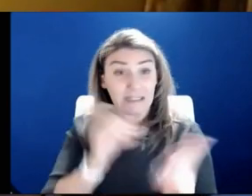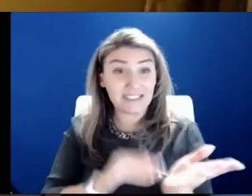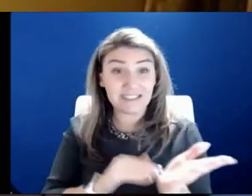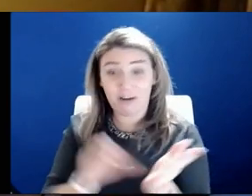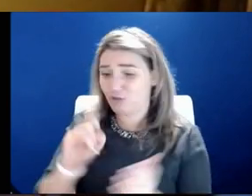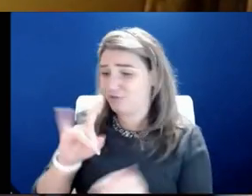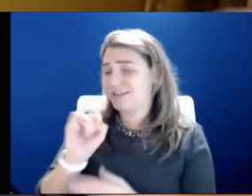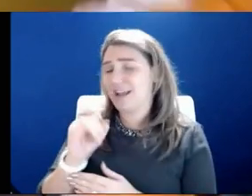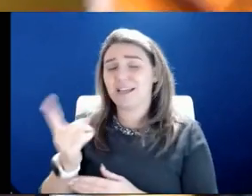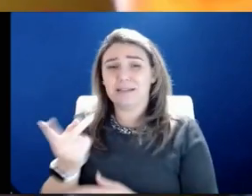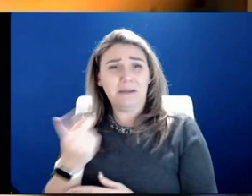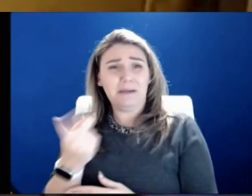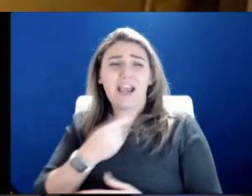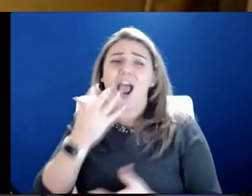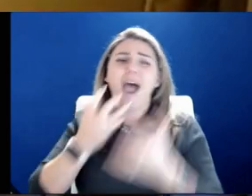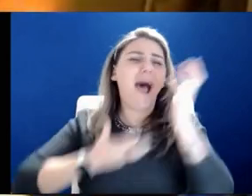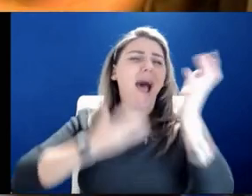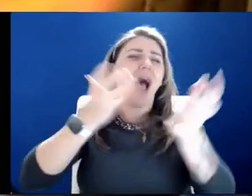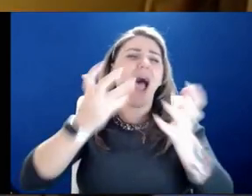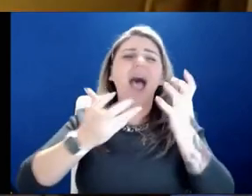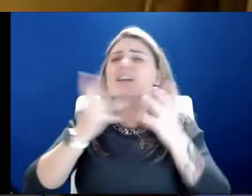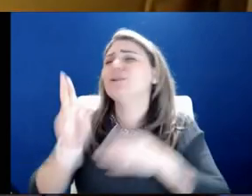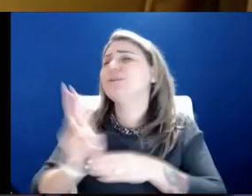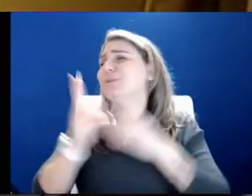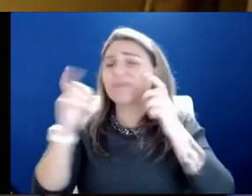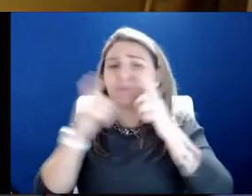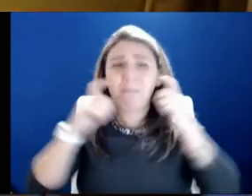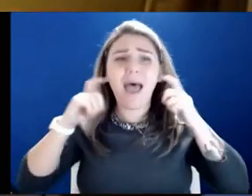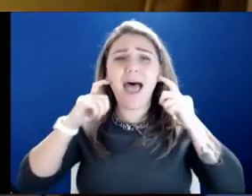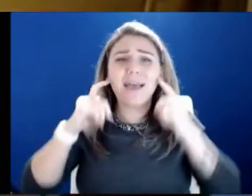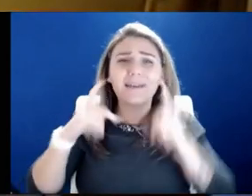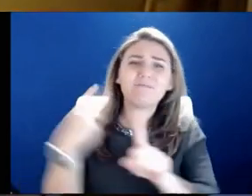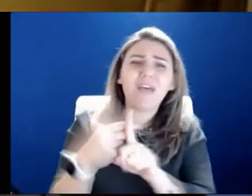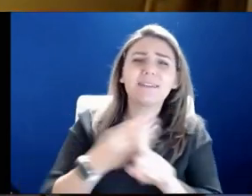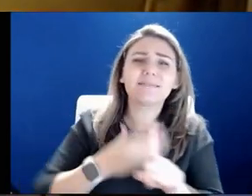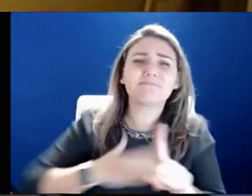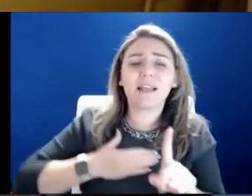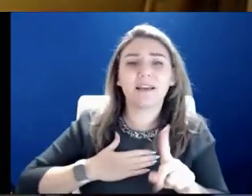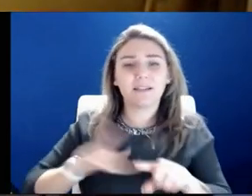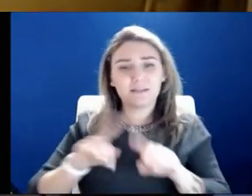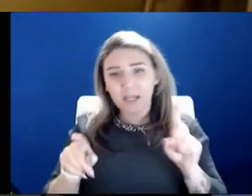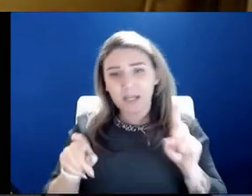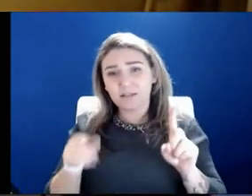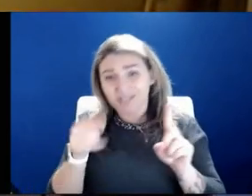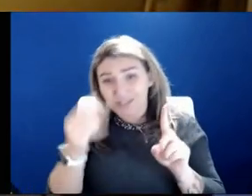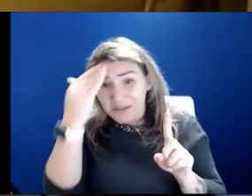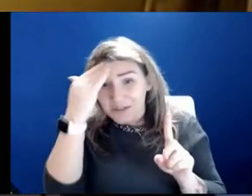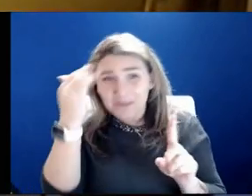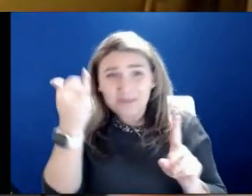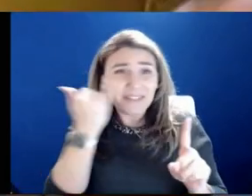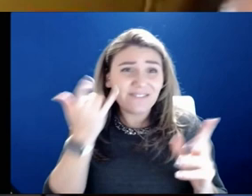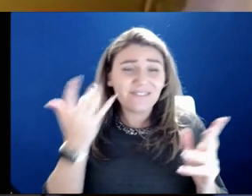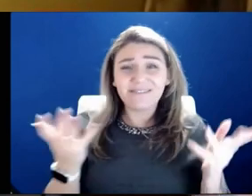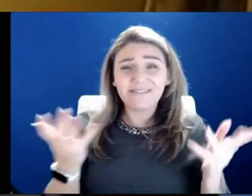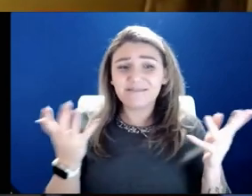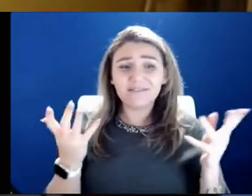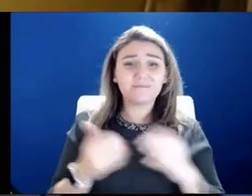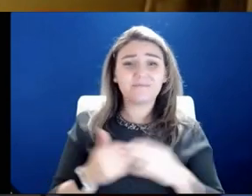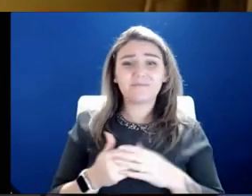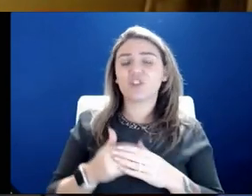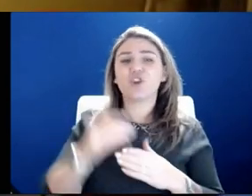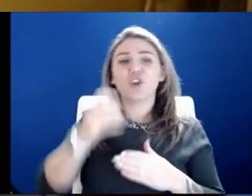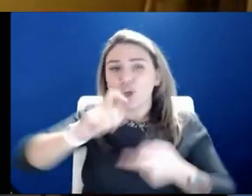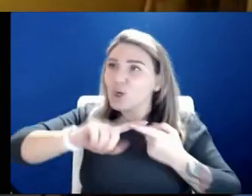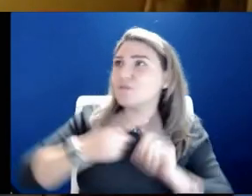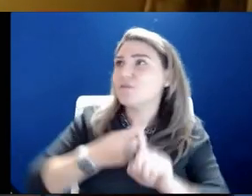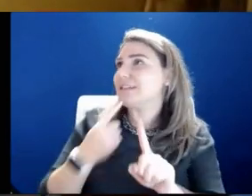shout from the mountaintops, you know, wear a mask, get vaccinated. But, you know, if your girlfriend says